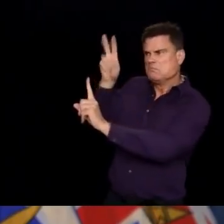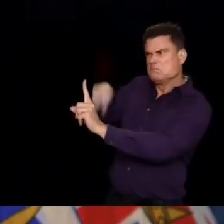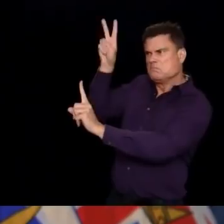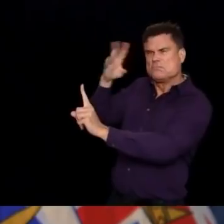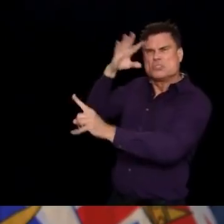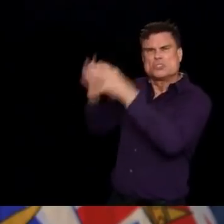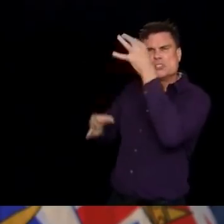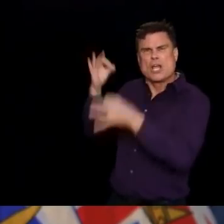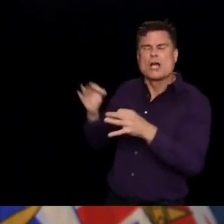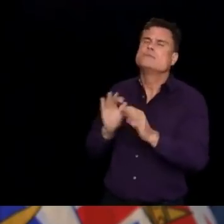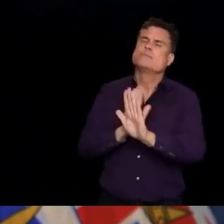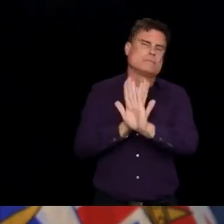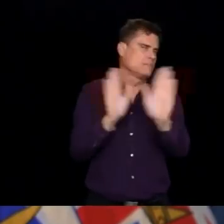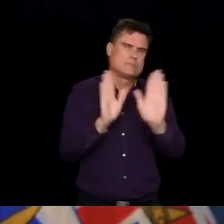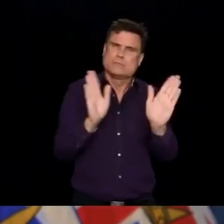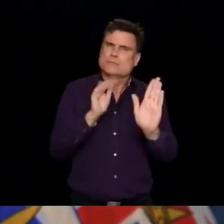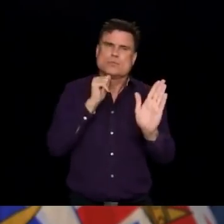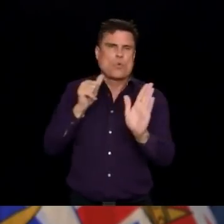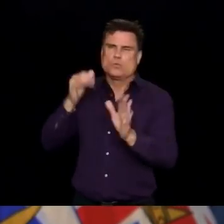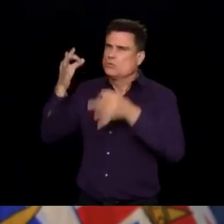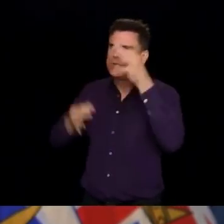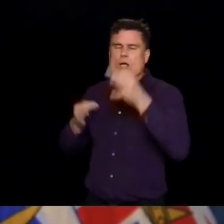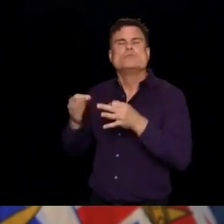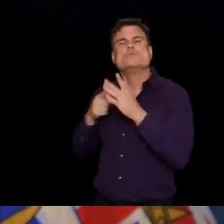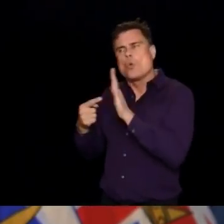doing with kindness and compassion.